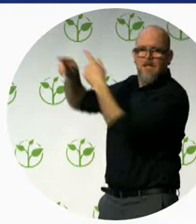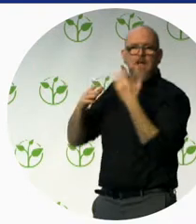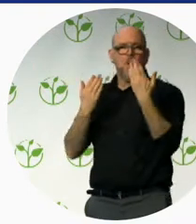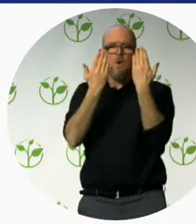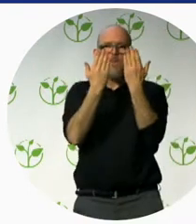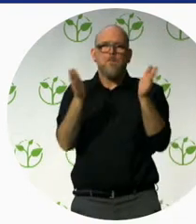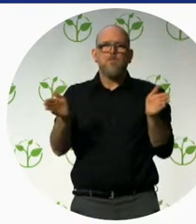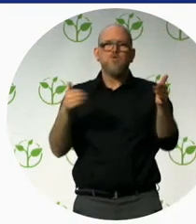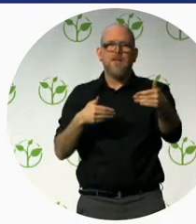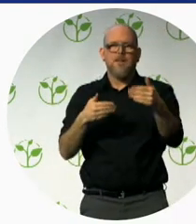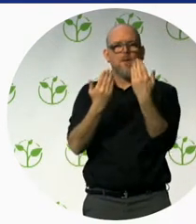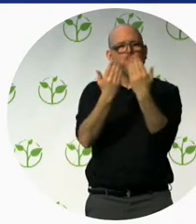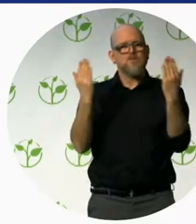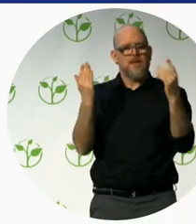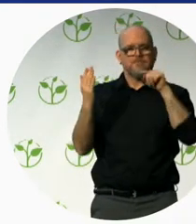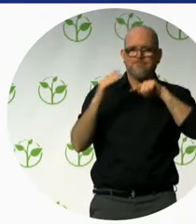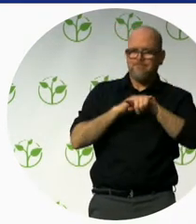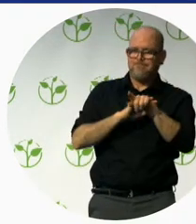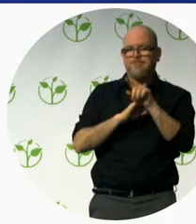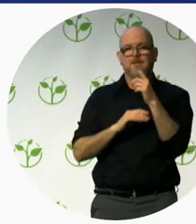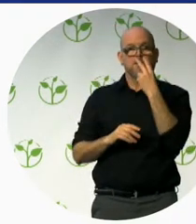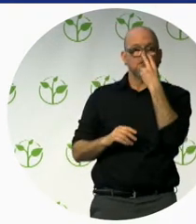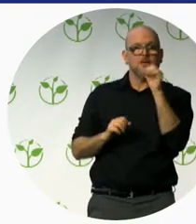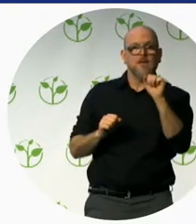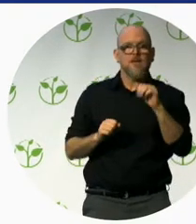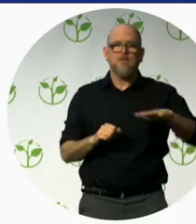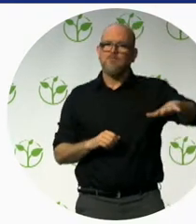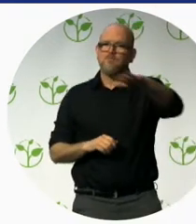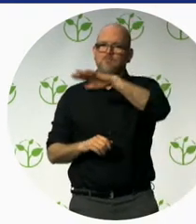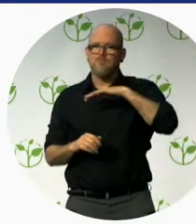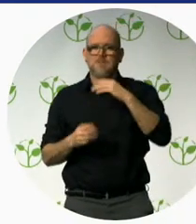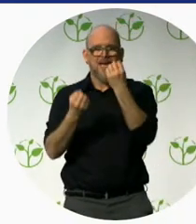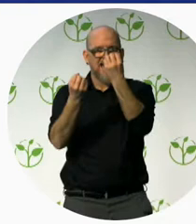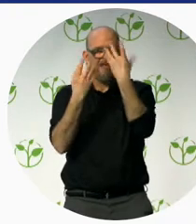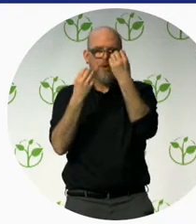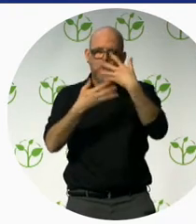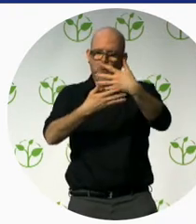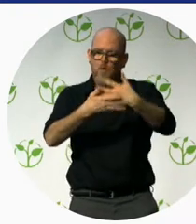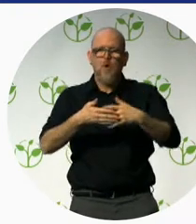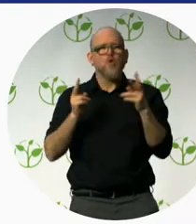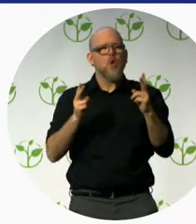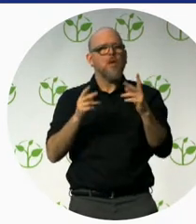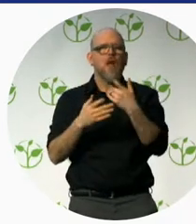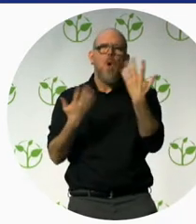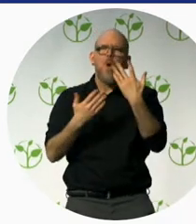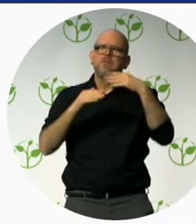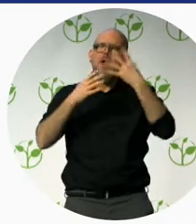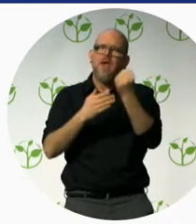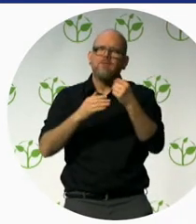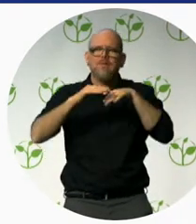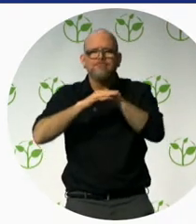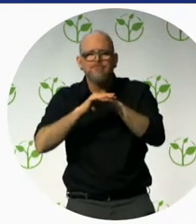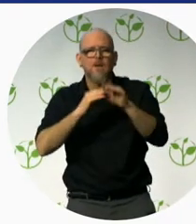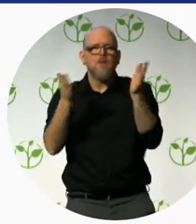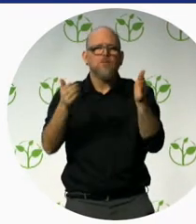we have the general information there. And the accessibility information. We use icons so you can clearly see whether there